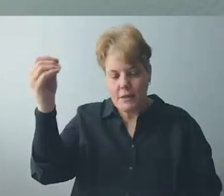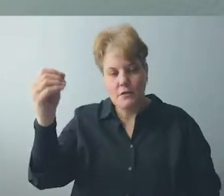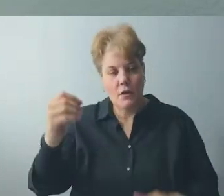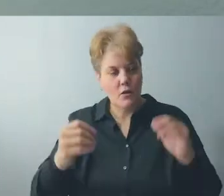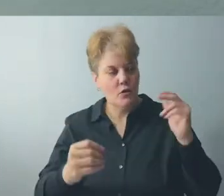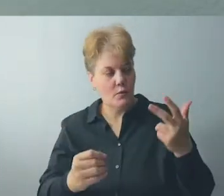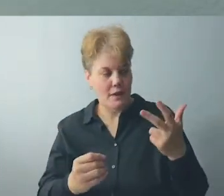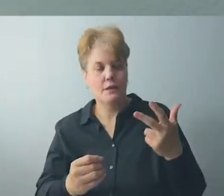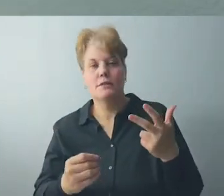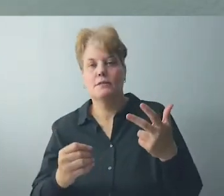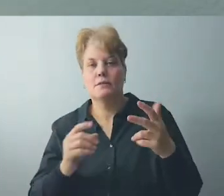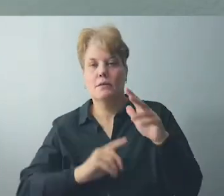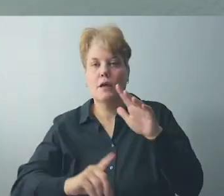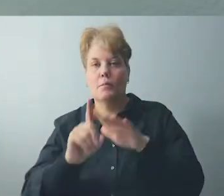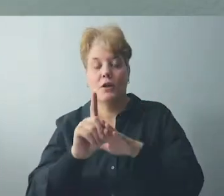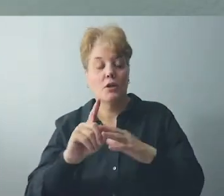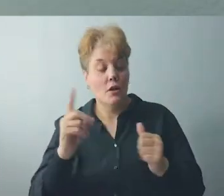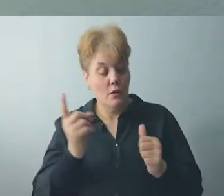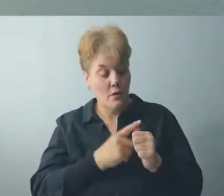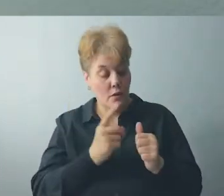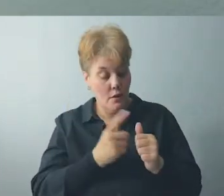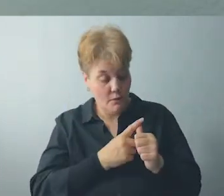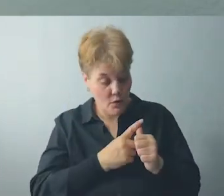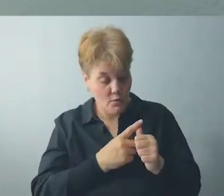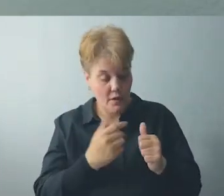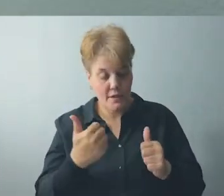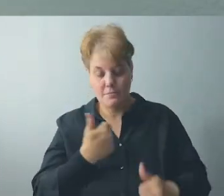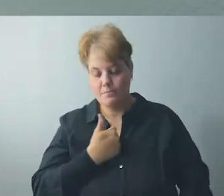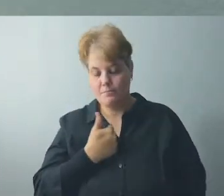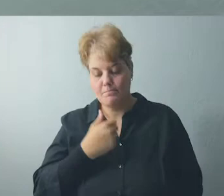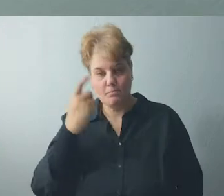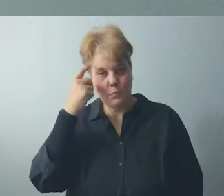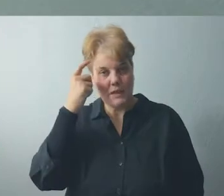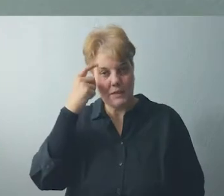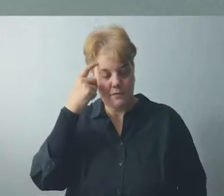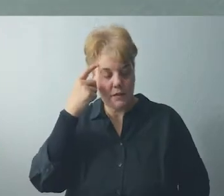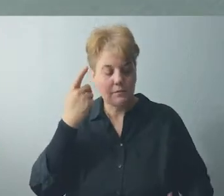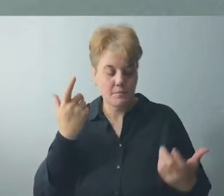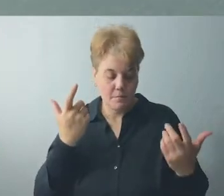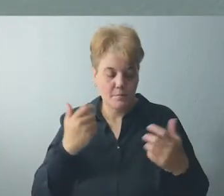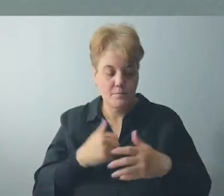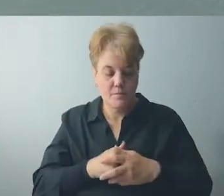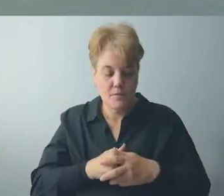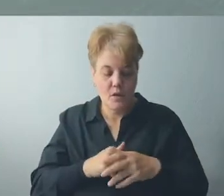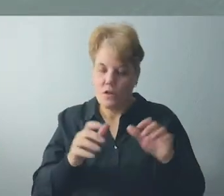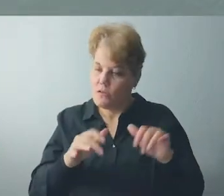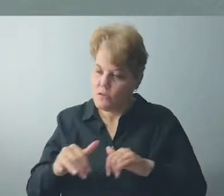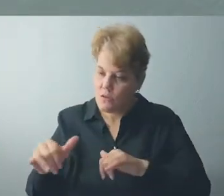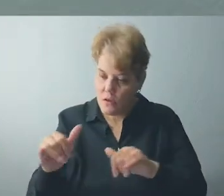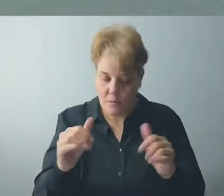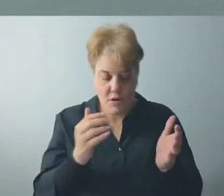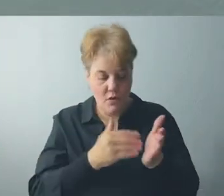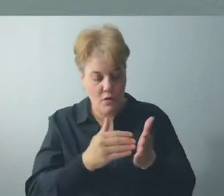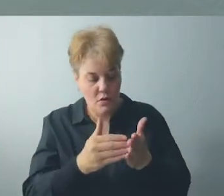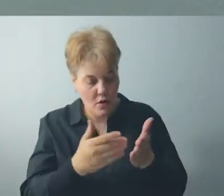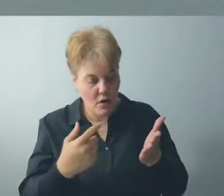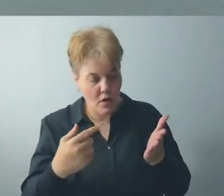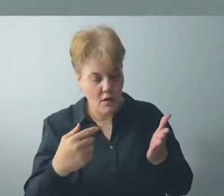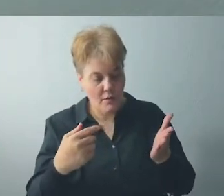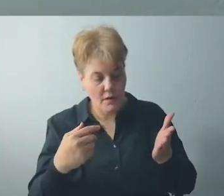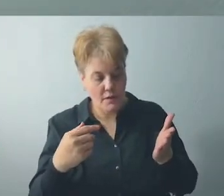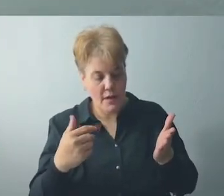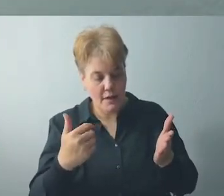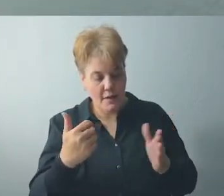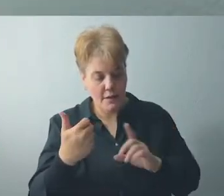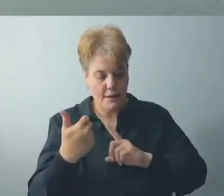voice is the voice of my own mind. This is a voice that we will hear most often. It includes your conscience and conscious